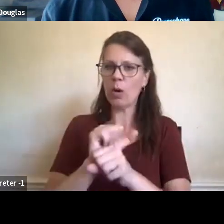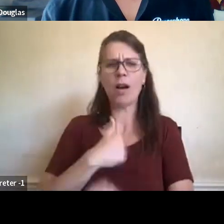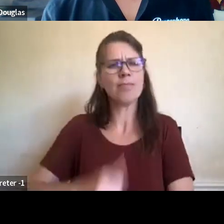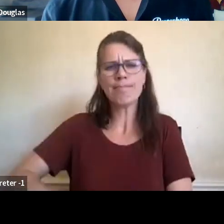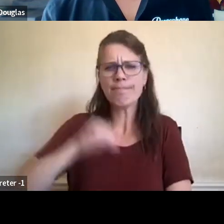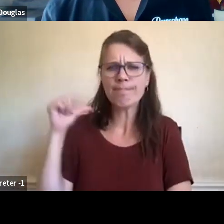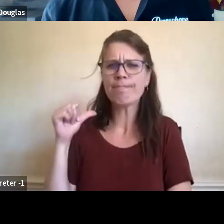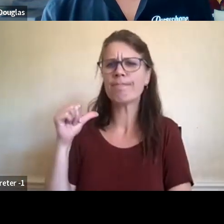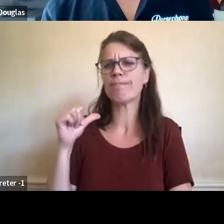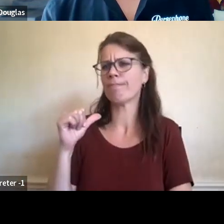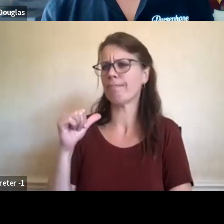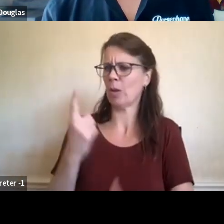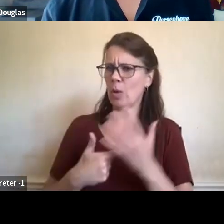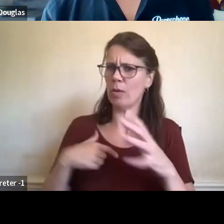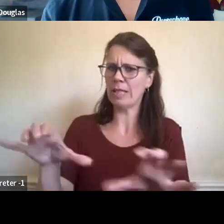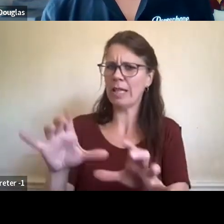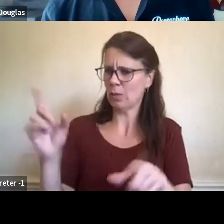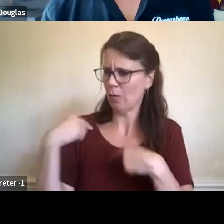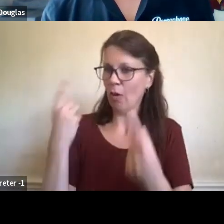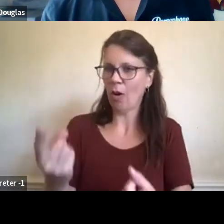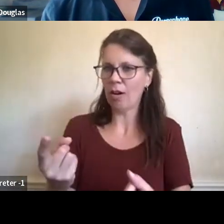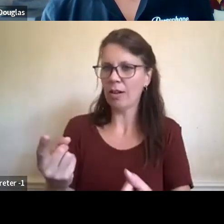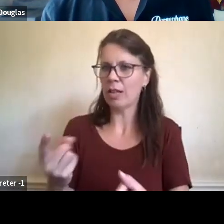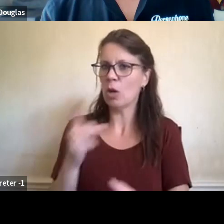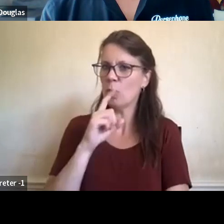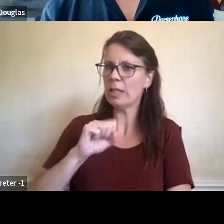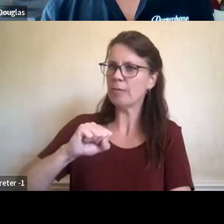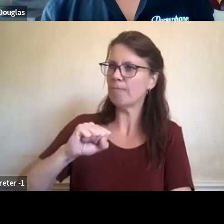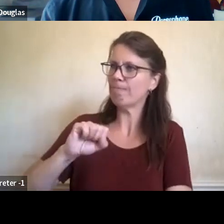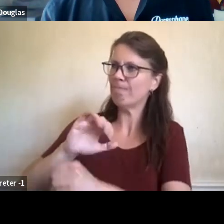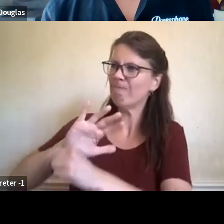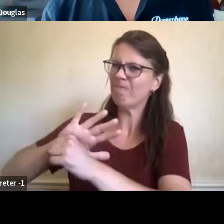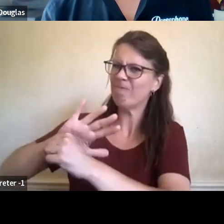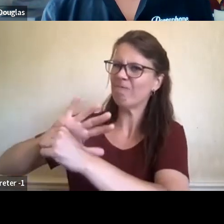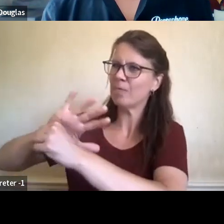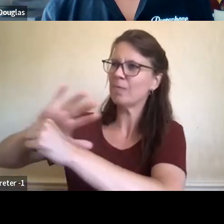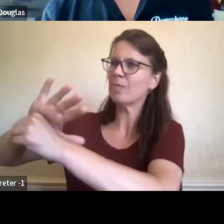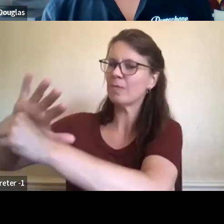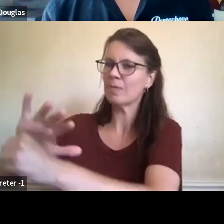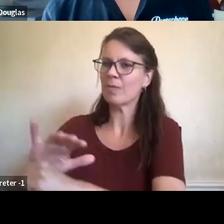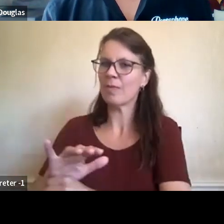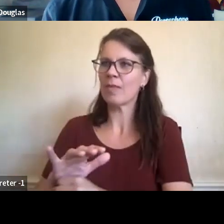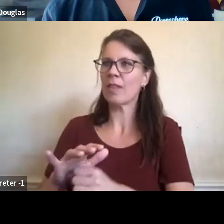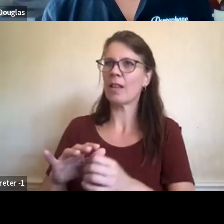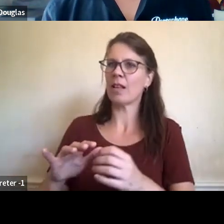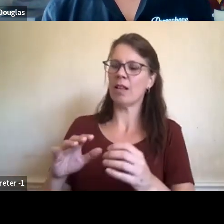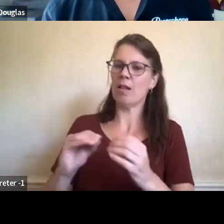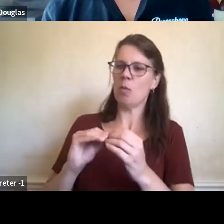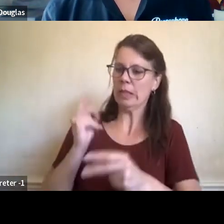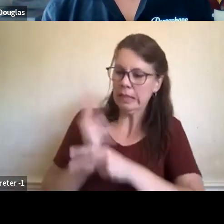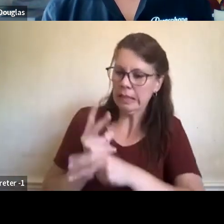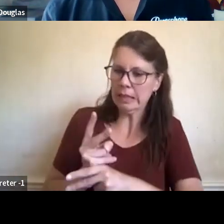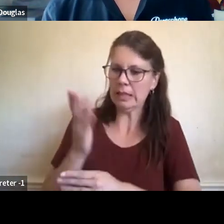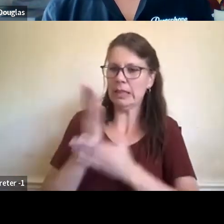said urban footprint and naturalizing the foreshore, increasing the possibility of reestablishing